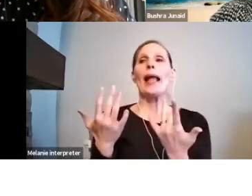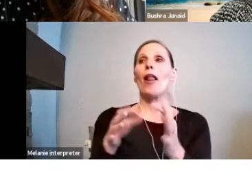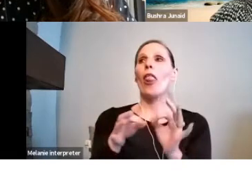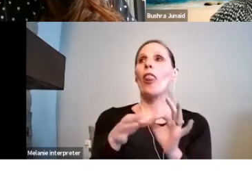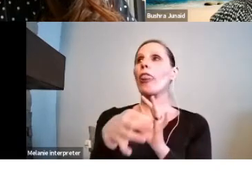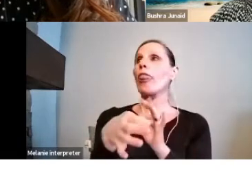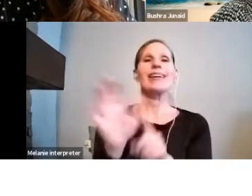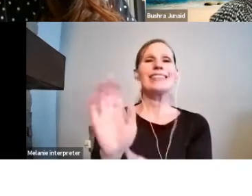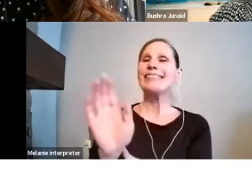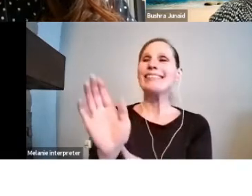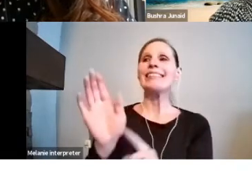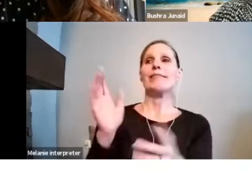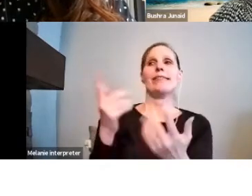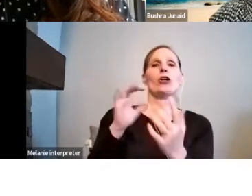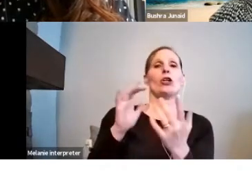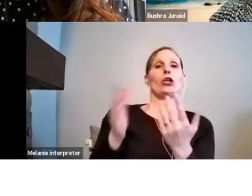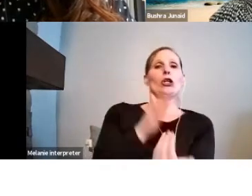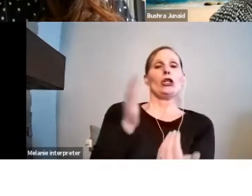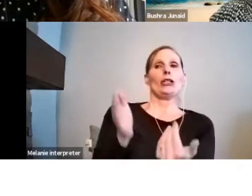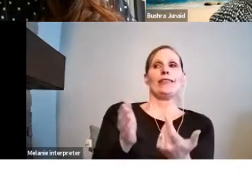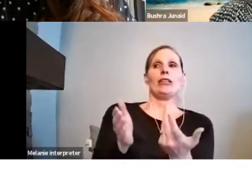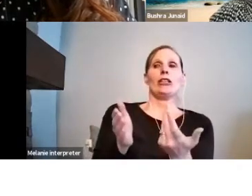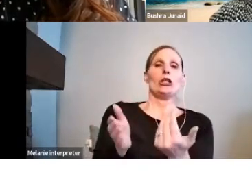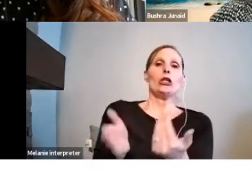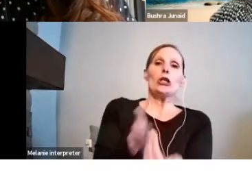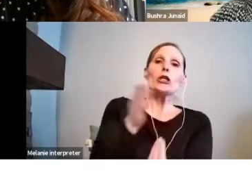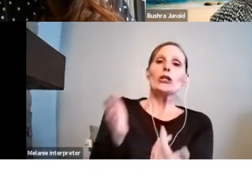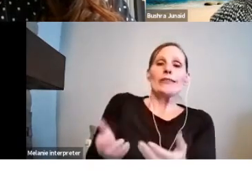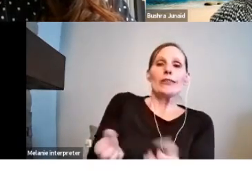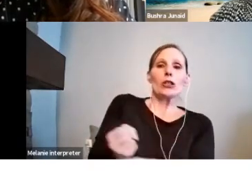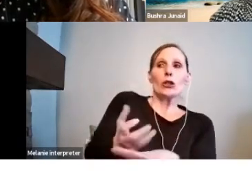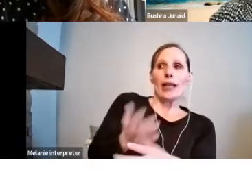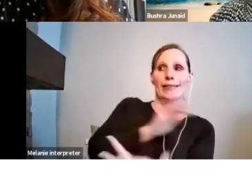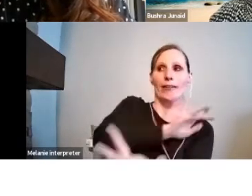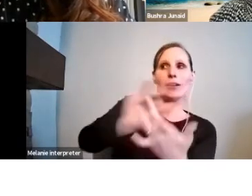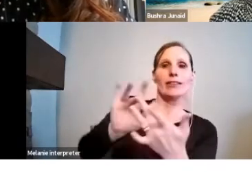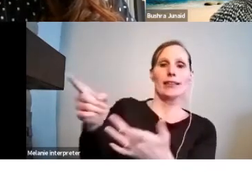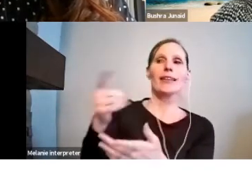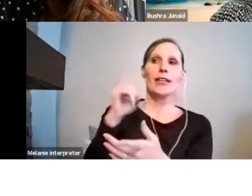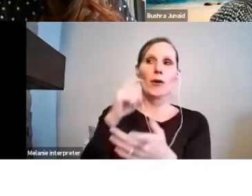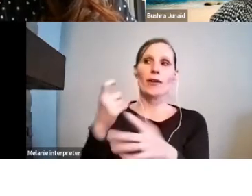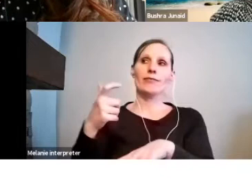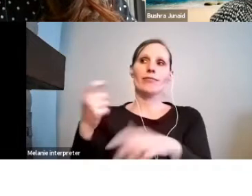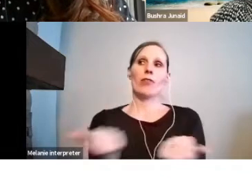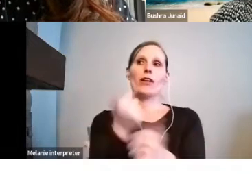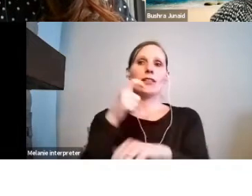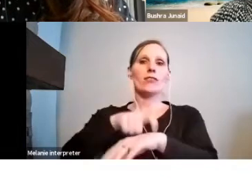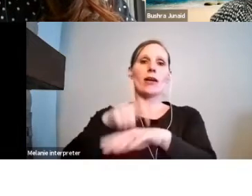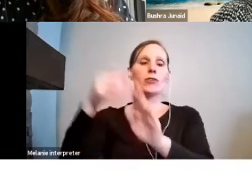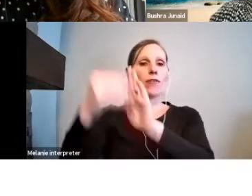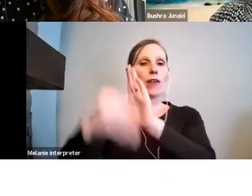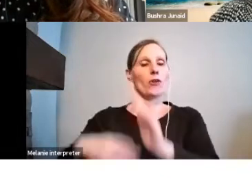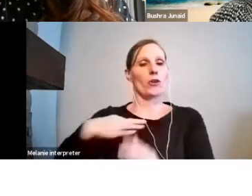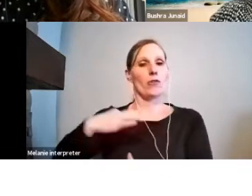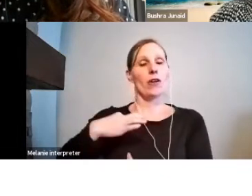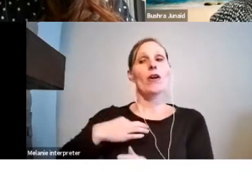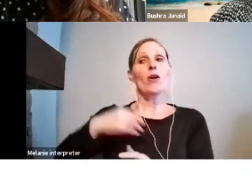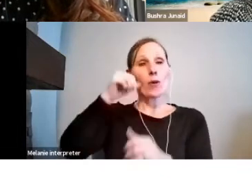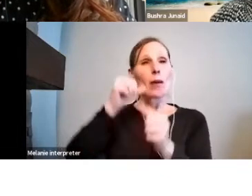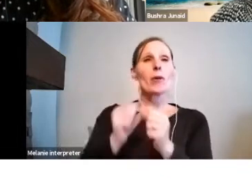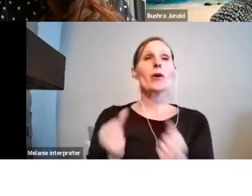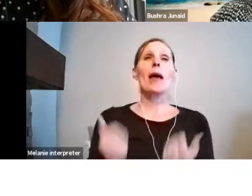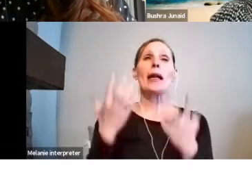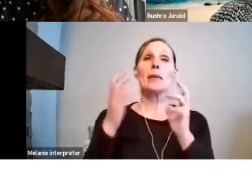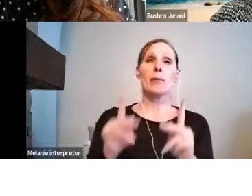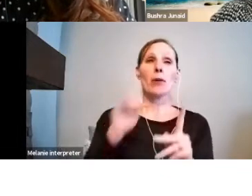information you need and that you have time to do your application. We receive a high volume of inquiries, so please do